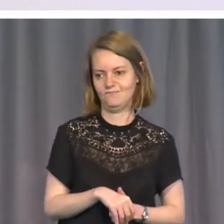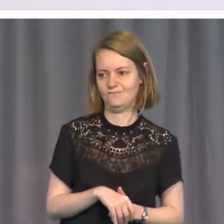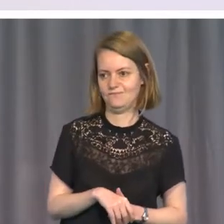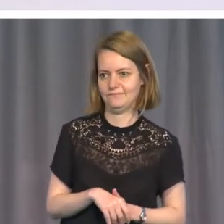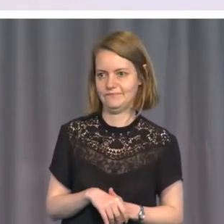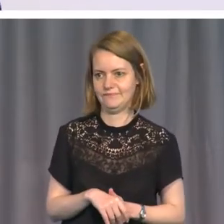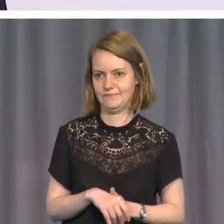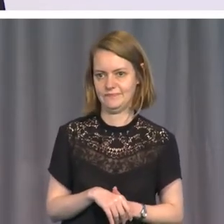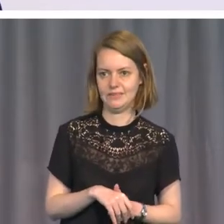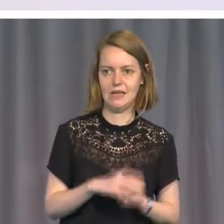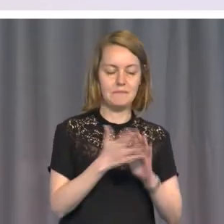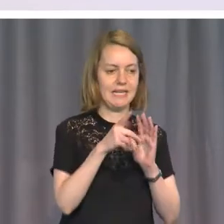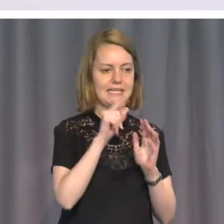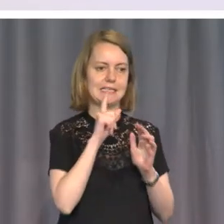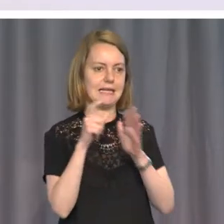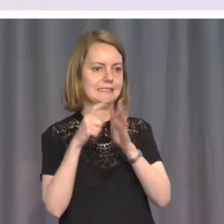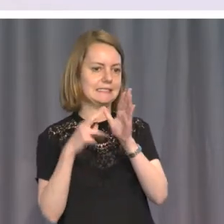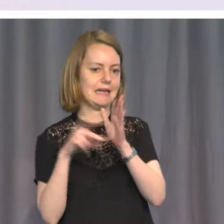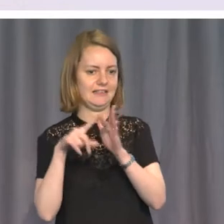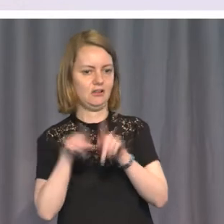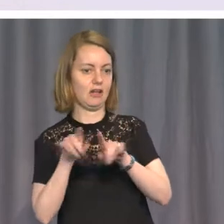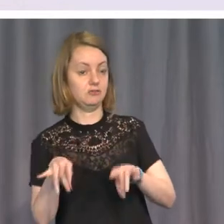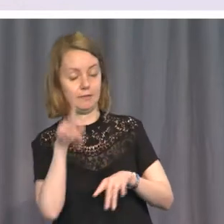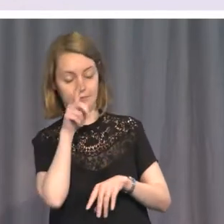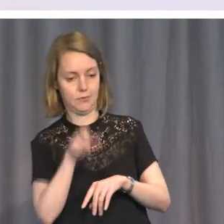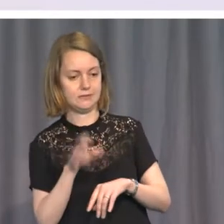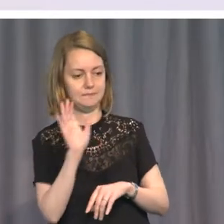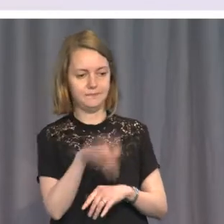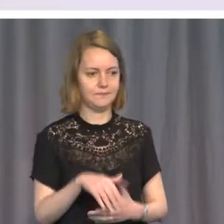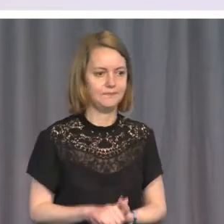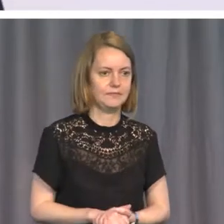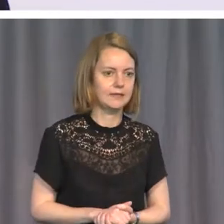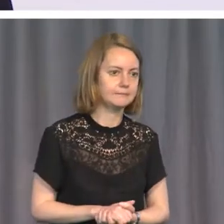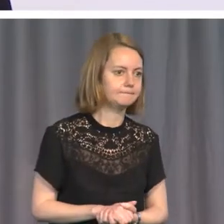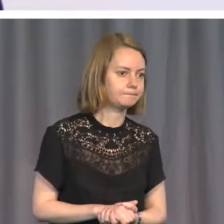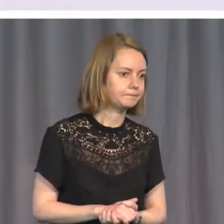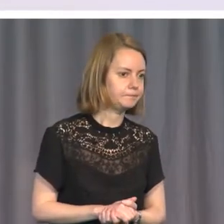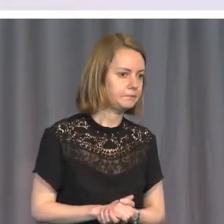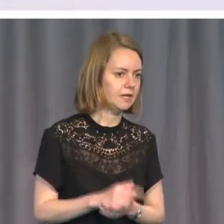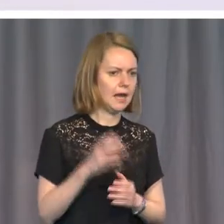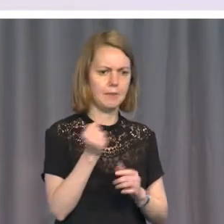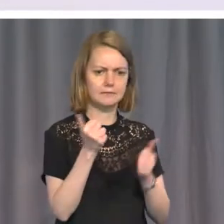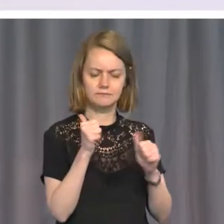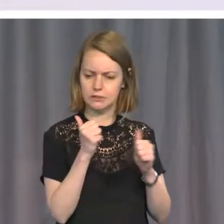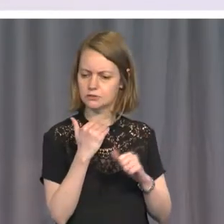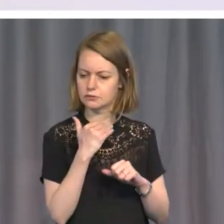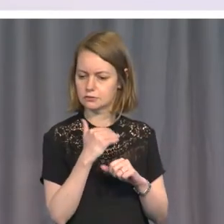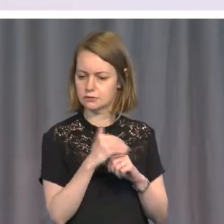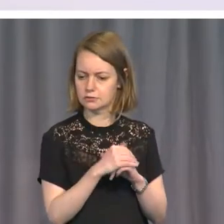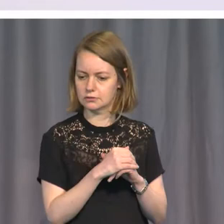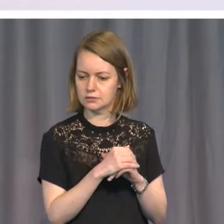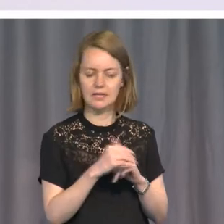him to say dance. And, well, I mean, and to amputate his